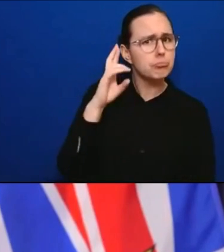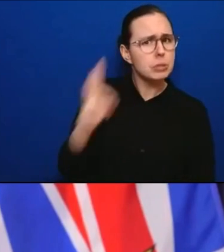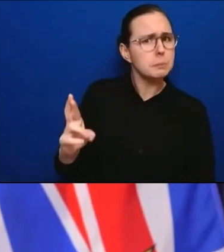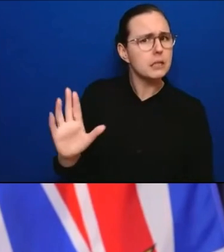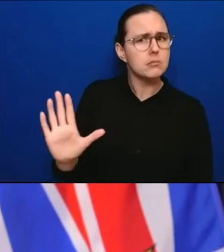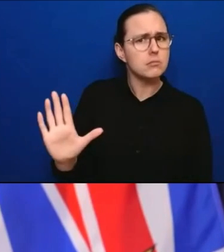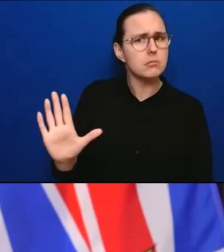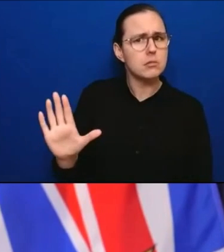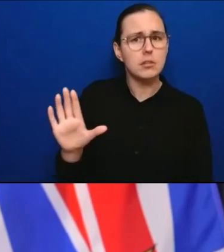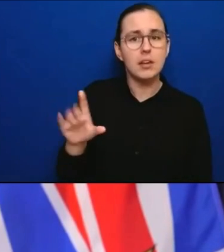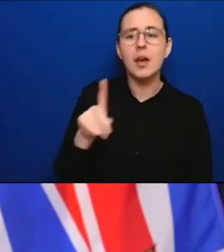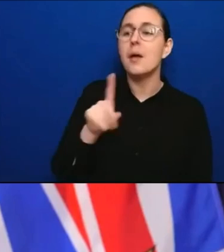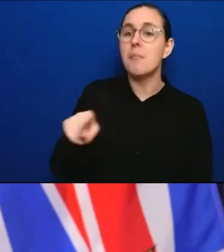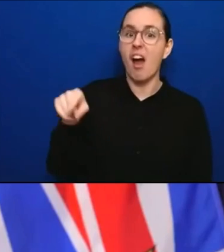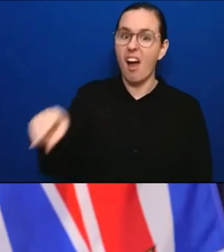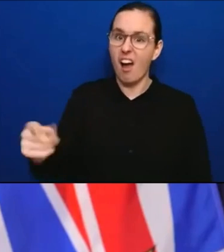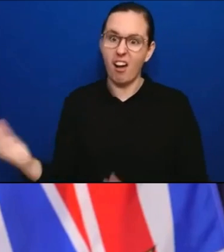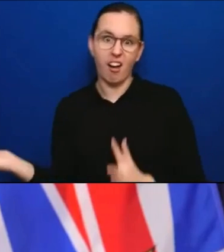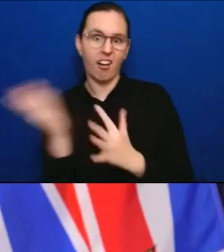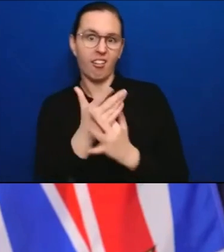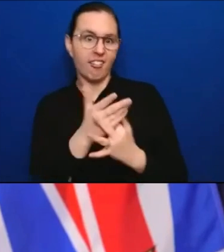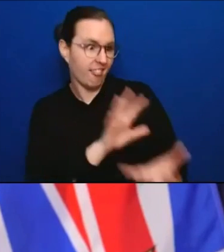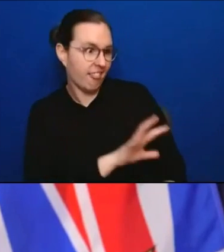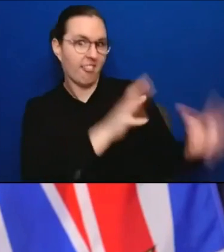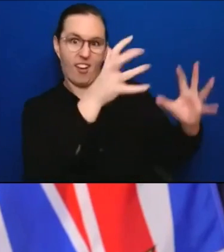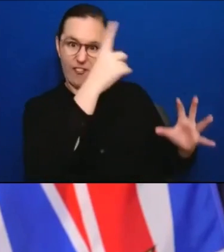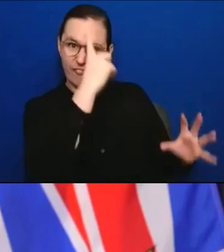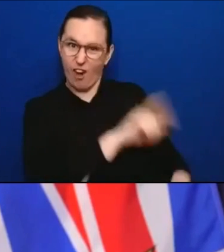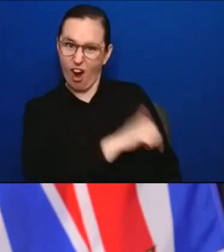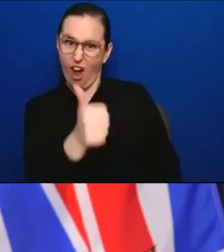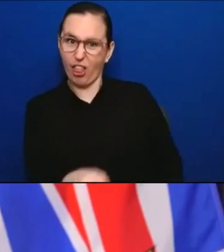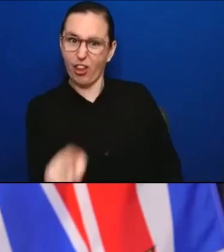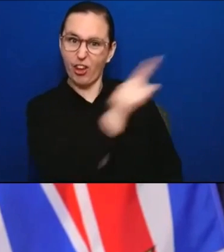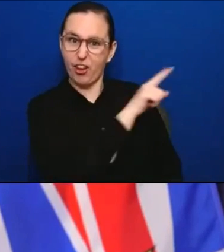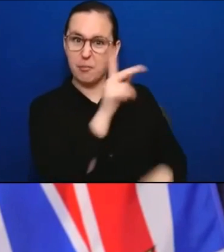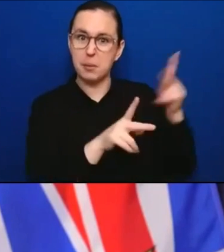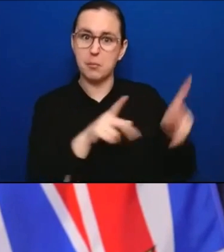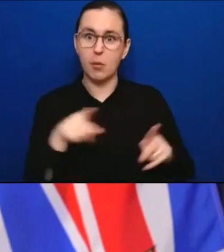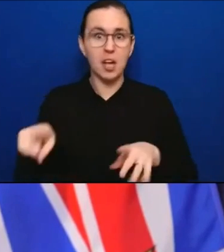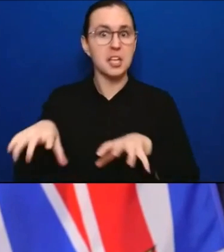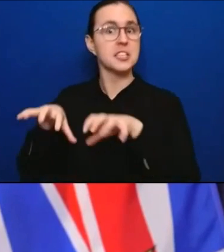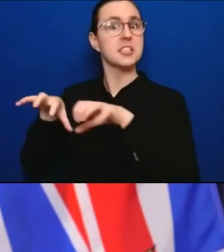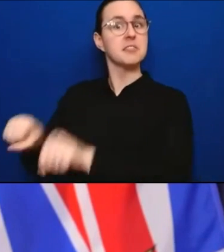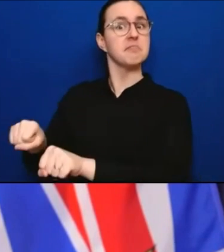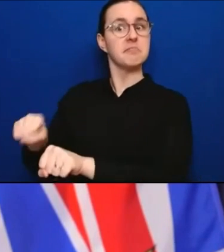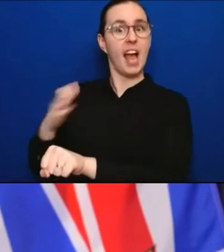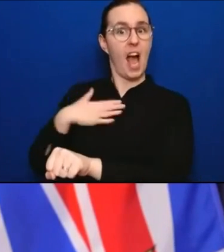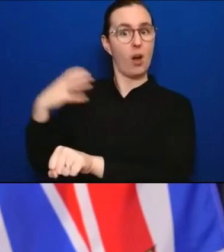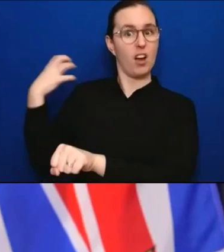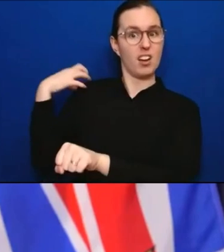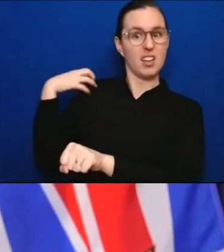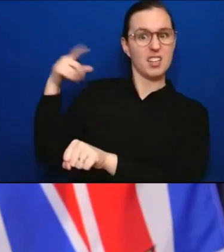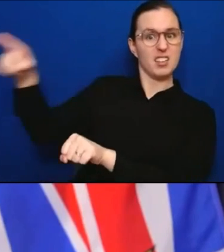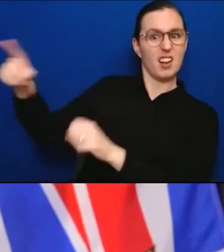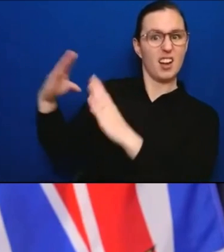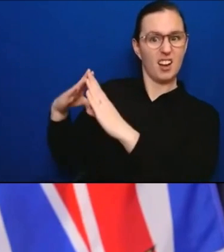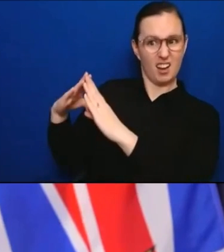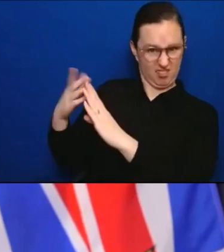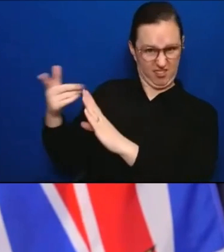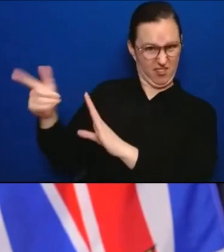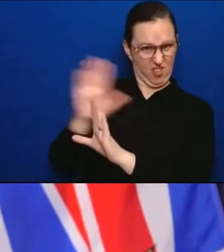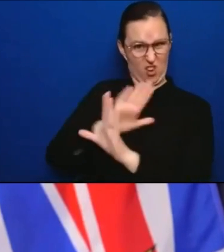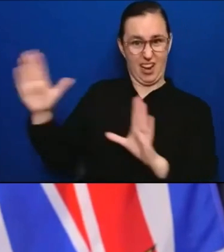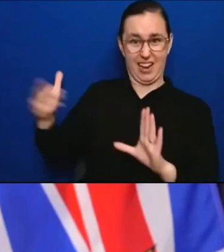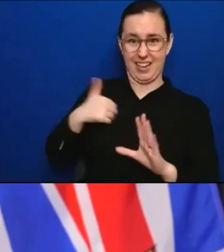occupation of our nation's capital is disappointing to every Canadian. To see a